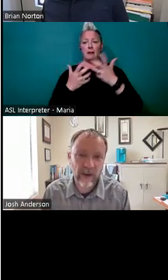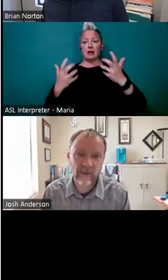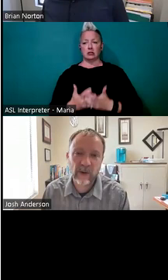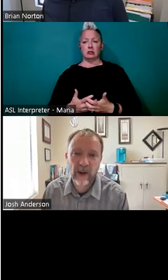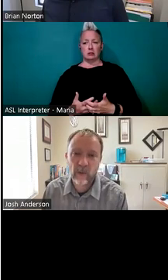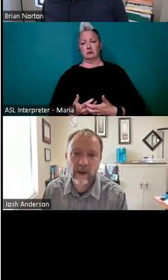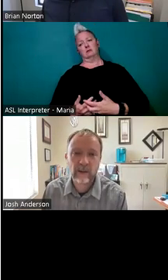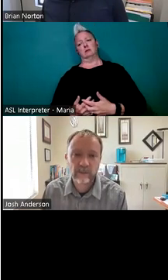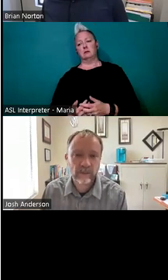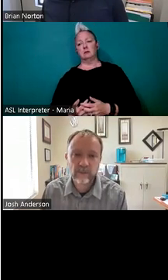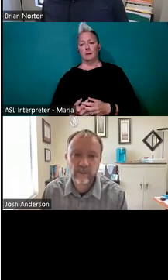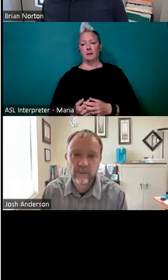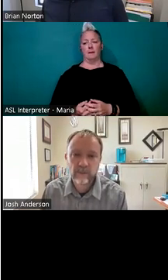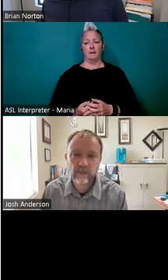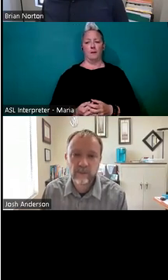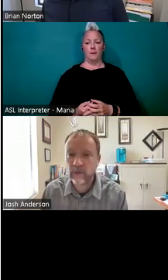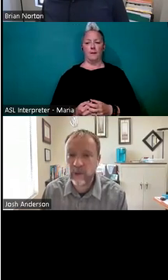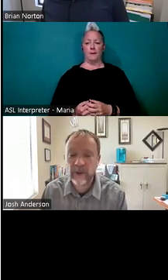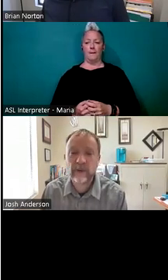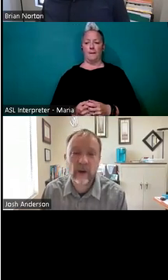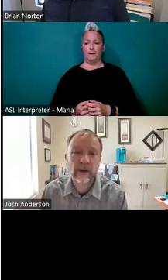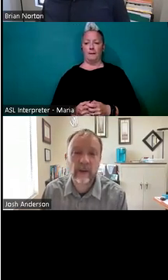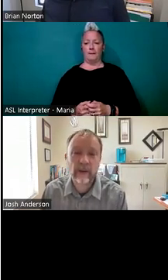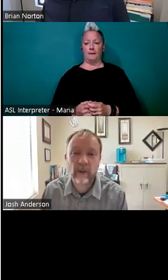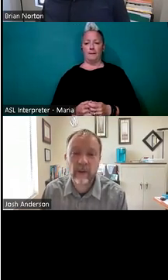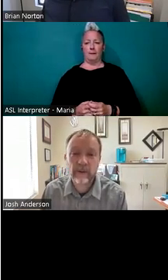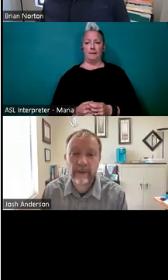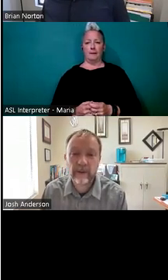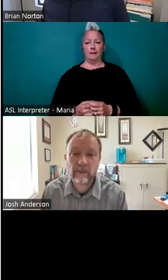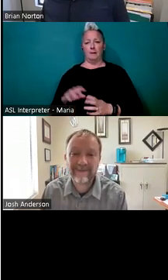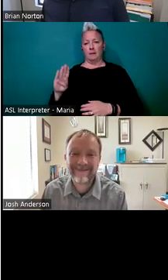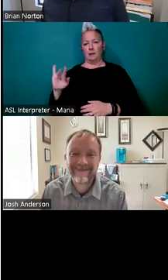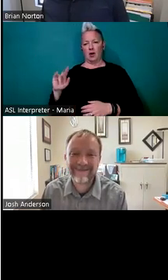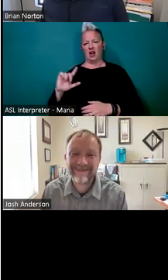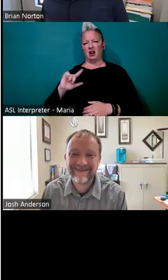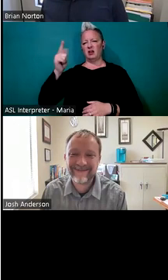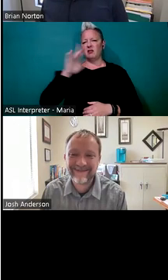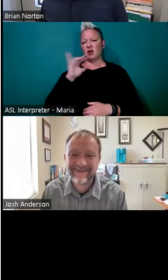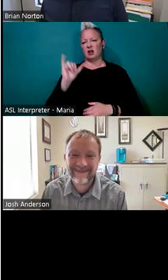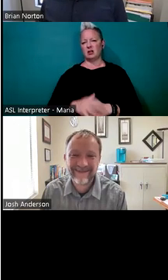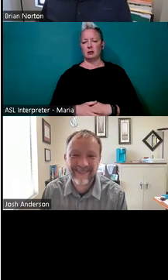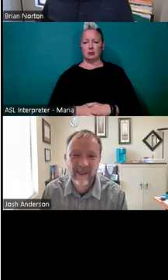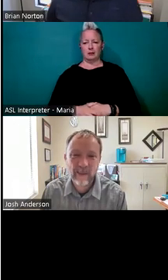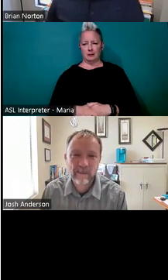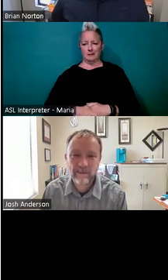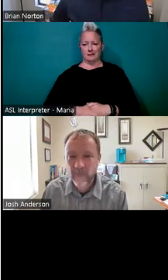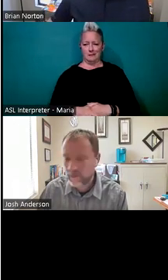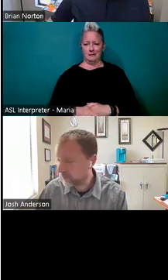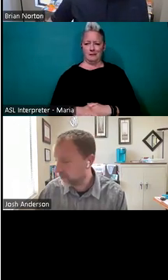a, is kind of a great way. Brian, so I'm not just talking all the time. I'll let you take some. Yeah. Yeah, no. Um,